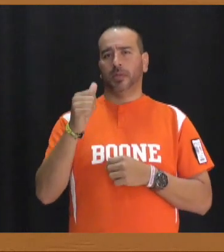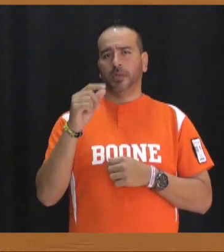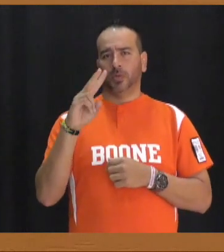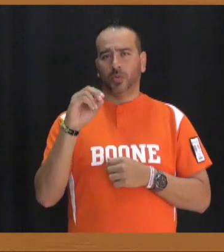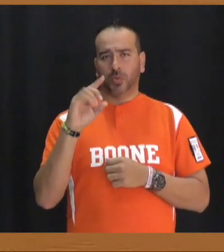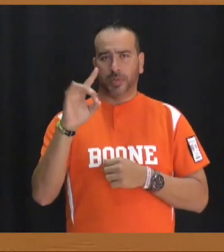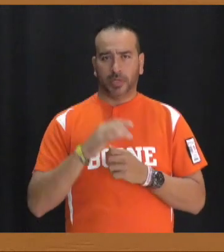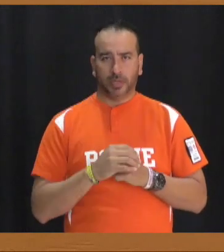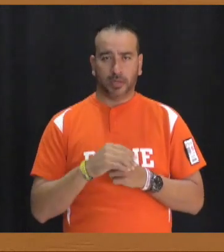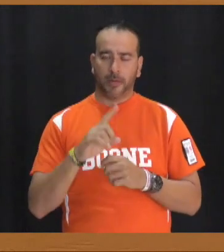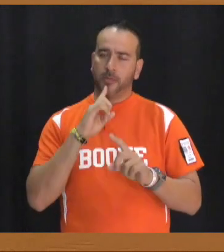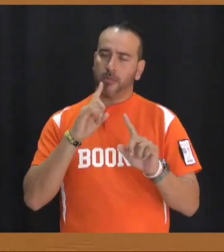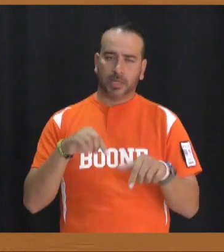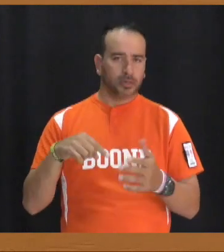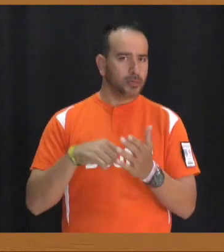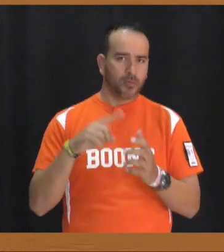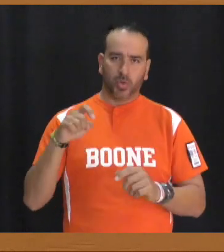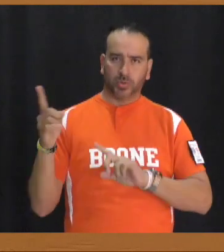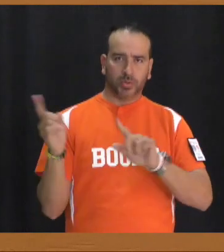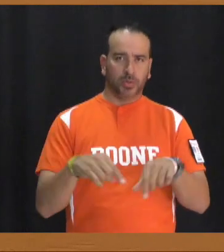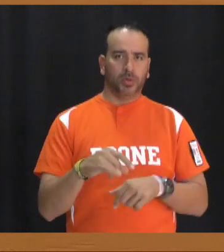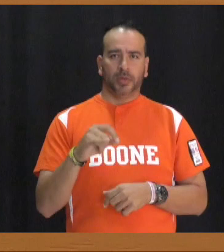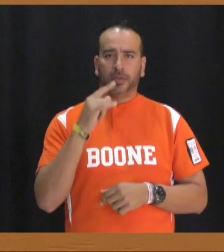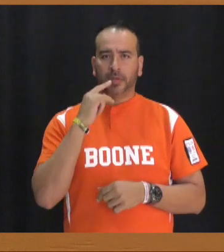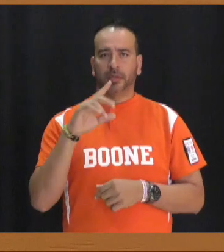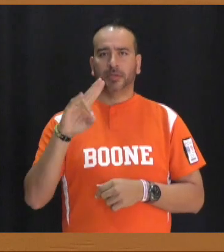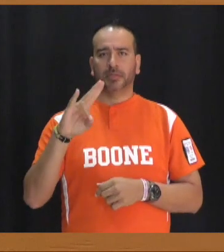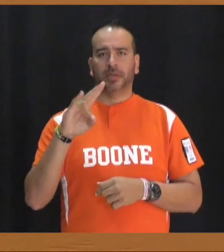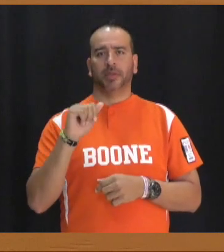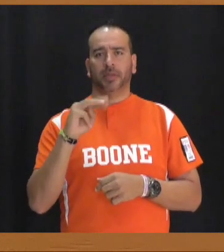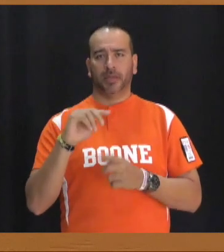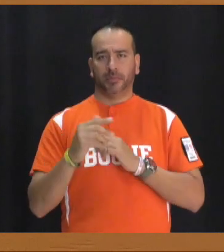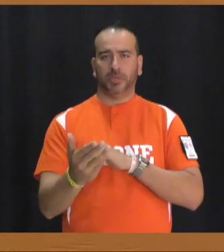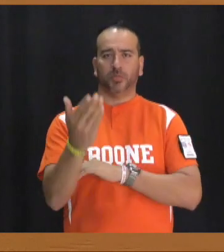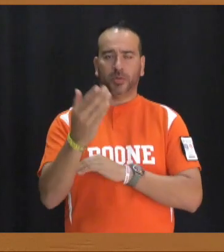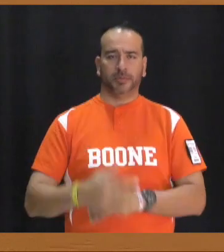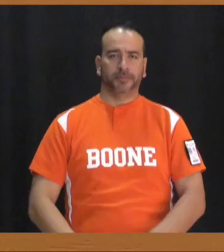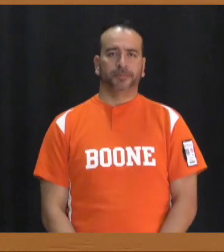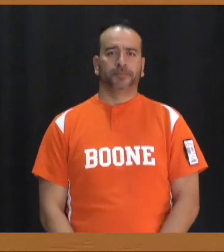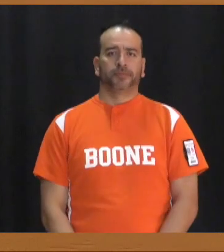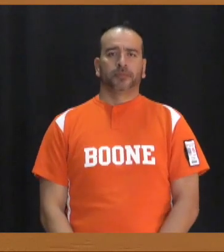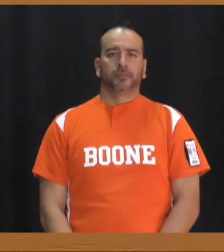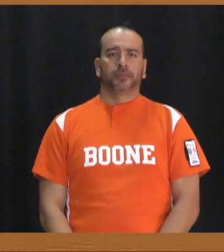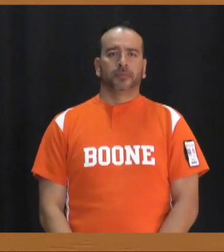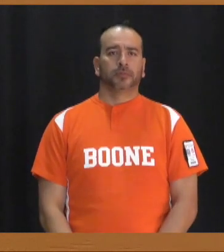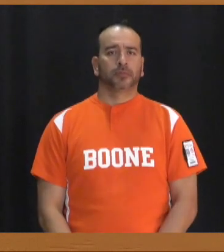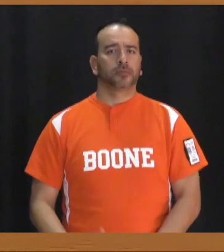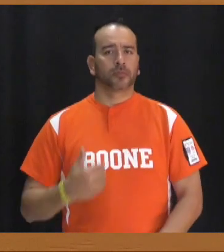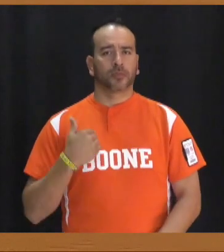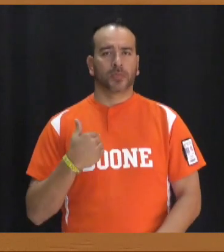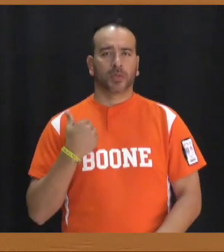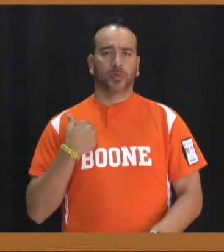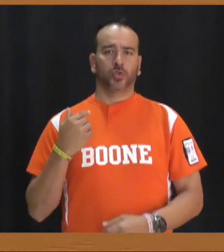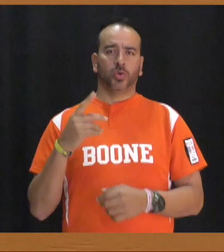and it is mandatory if you do not go to the 7 a.m. one this morning young Democrats